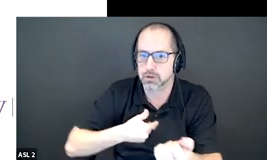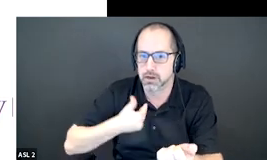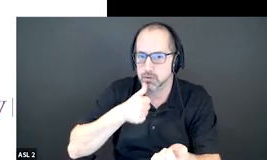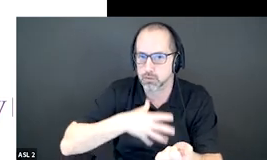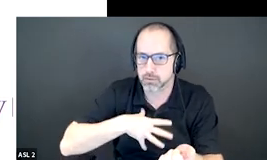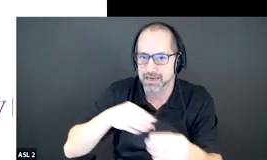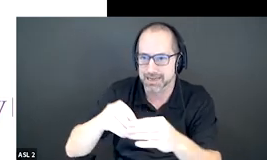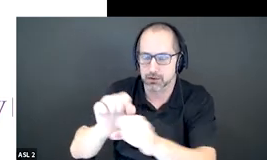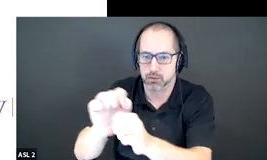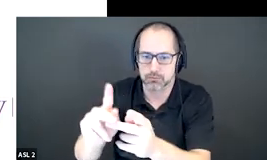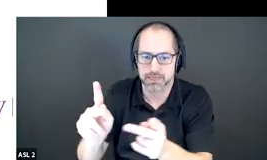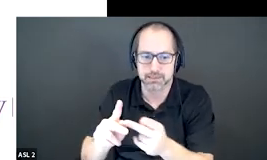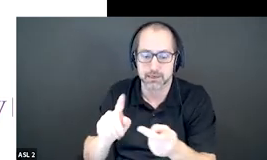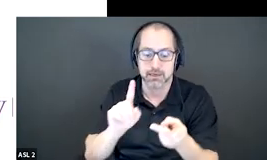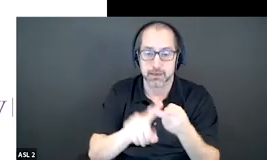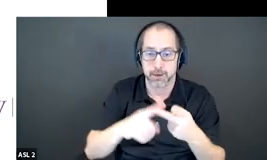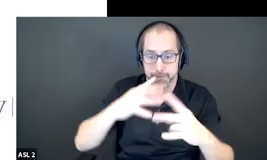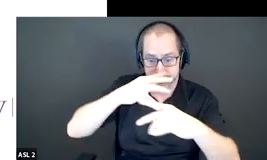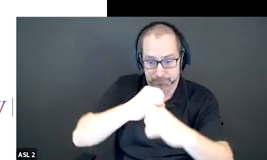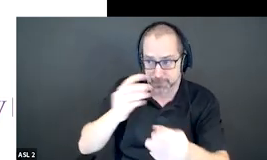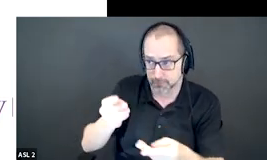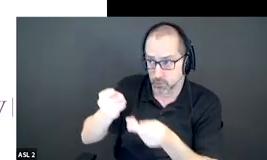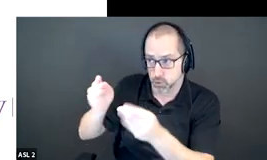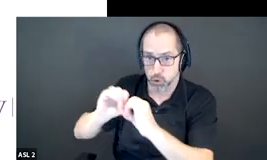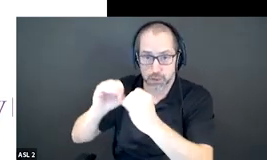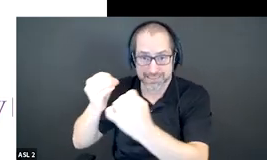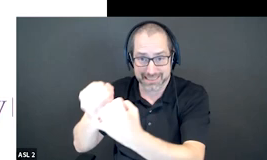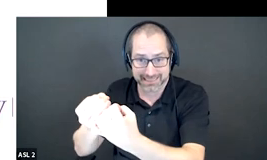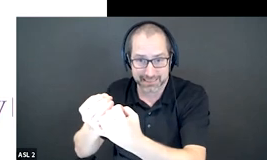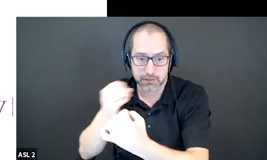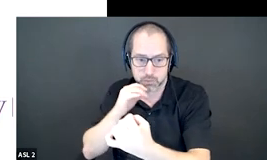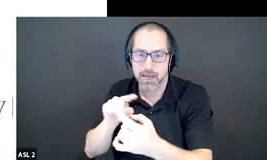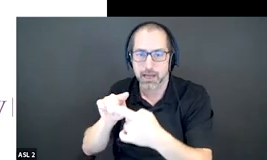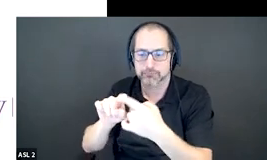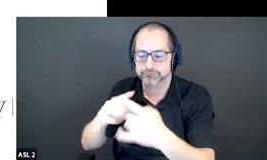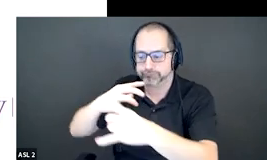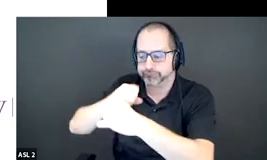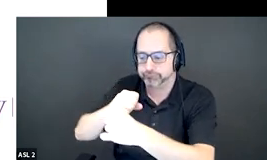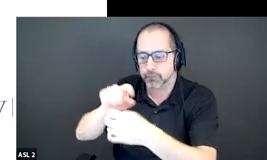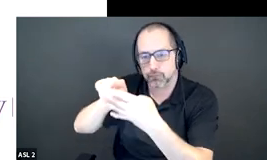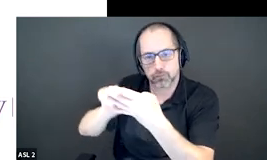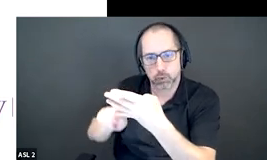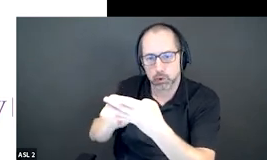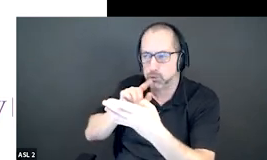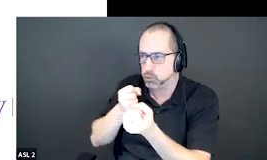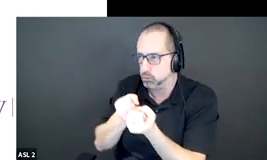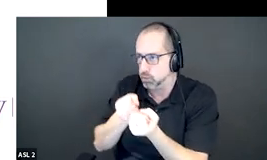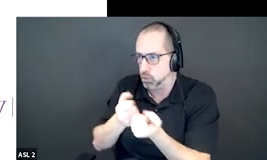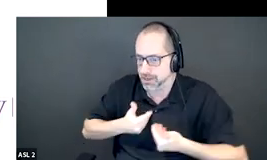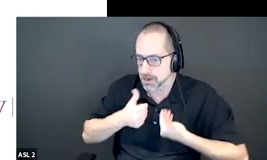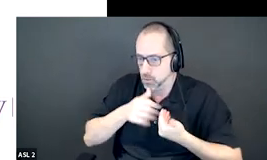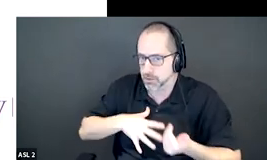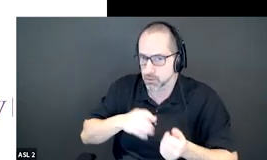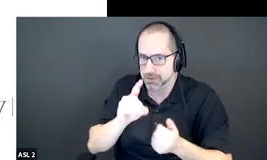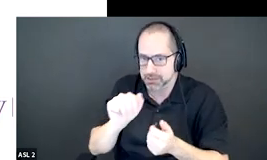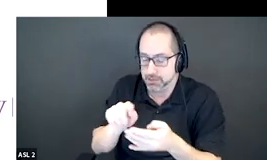our participants shared four calls to action in supporting the livelihoods of young women with disabilities the